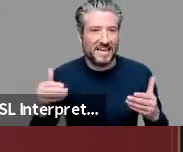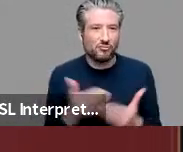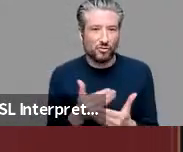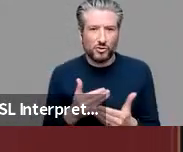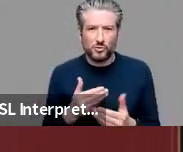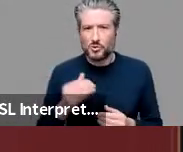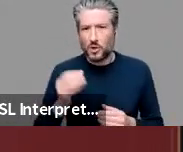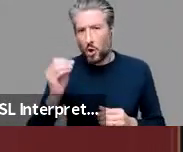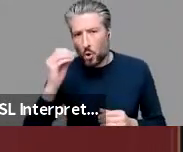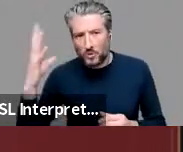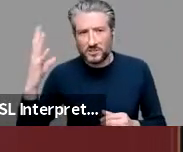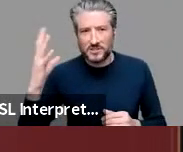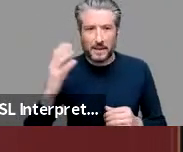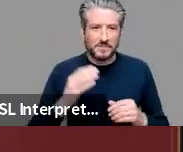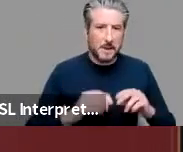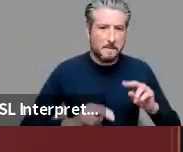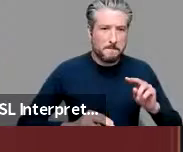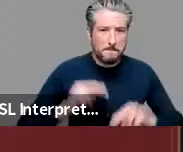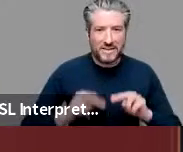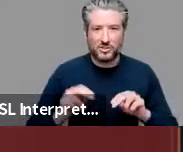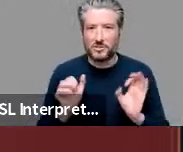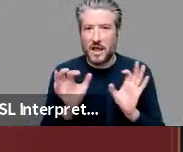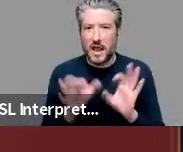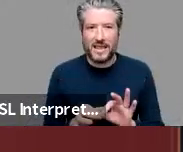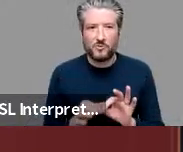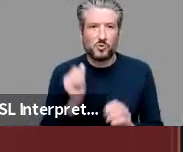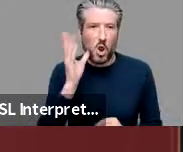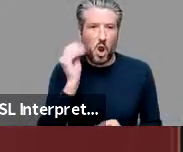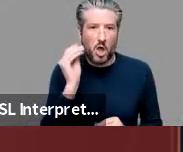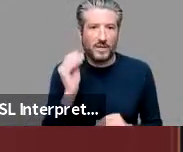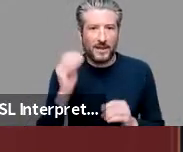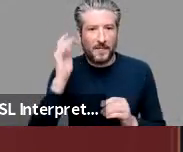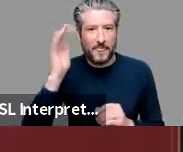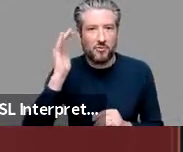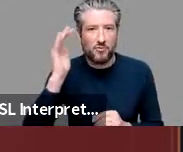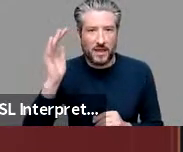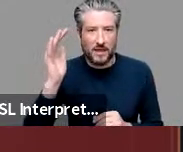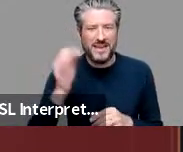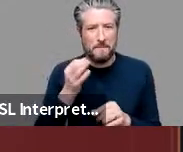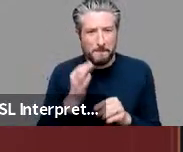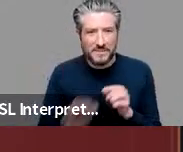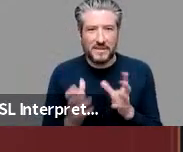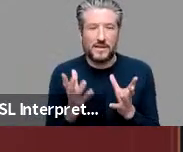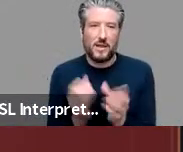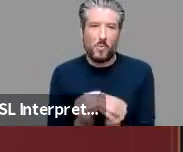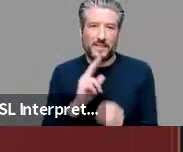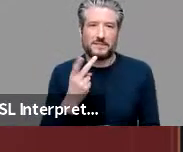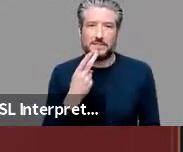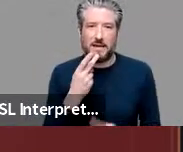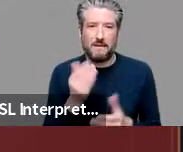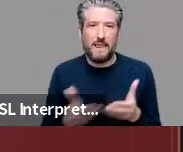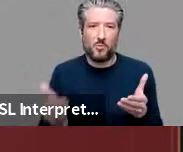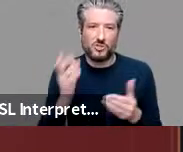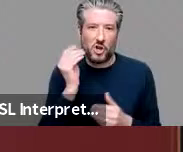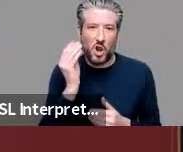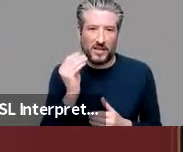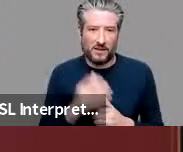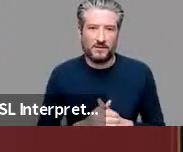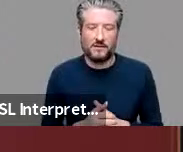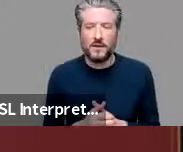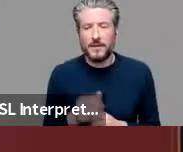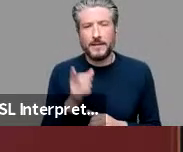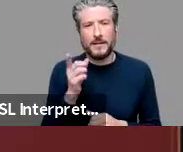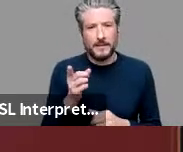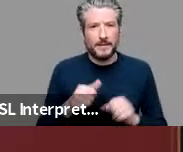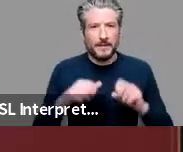study of language learning and in particular second language learning and he followed this through with a series of case studies that investigated